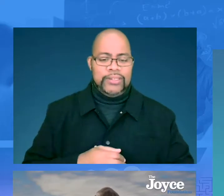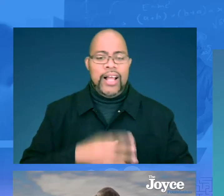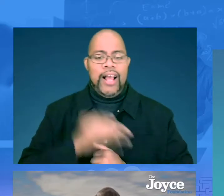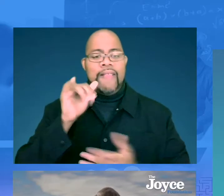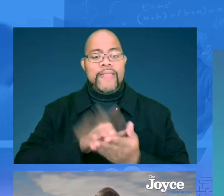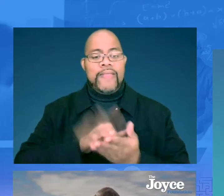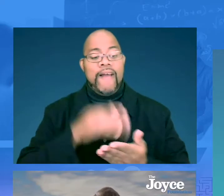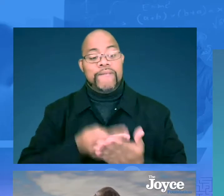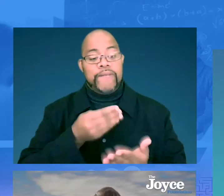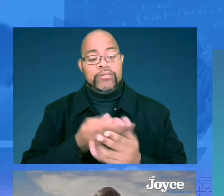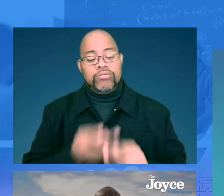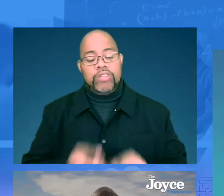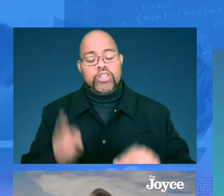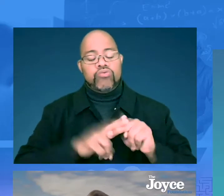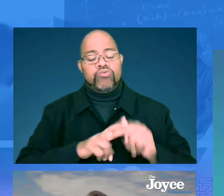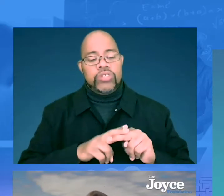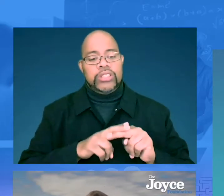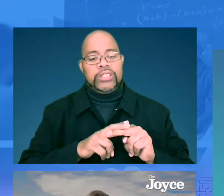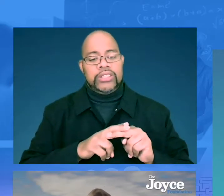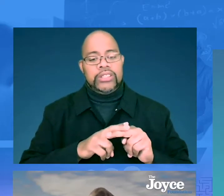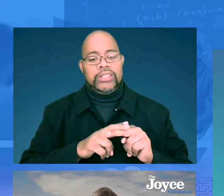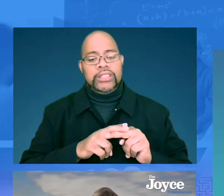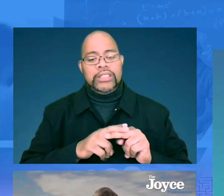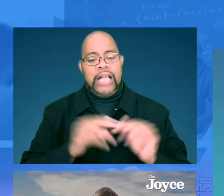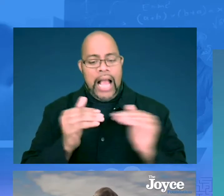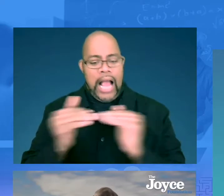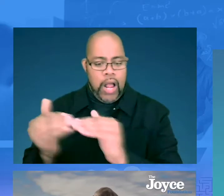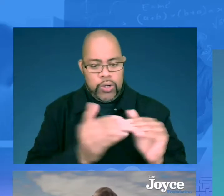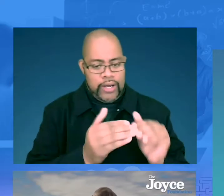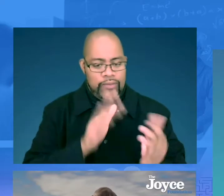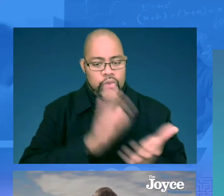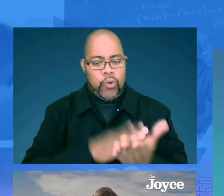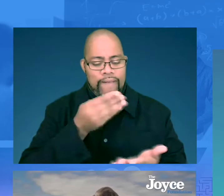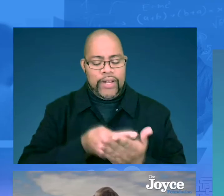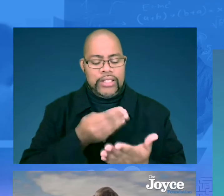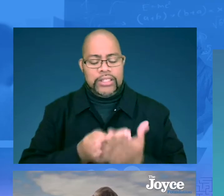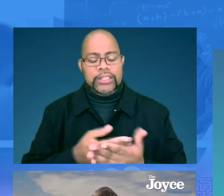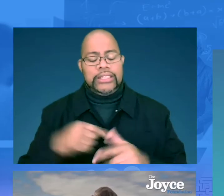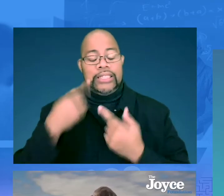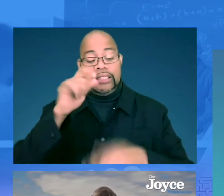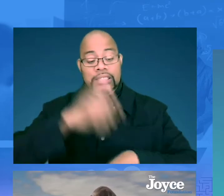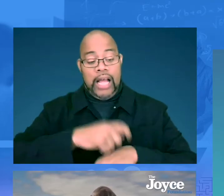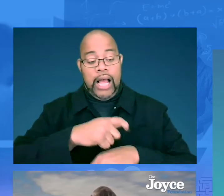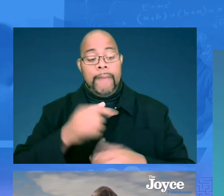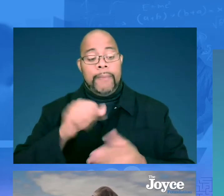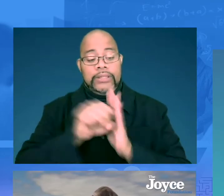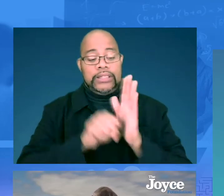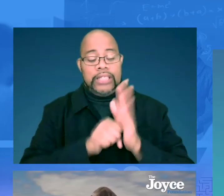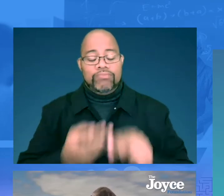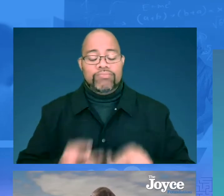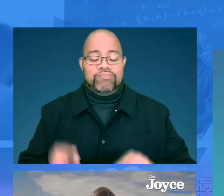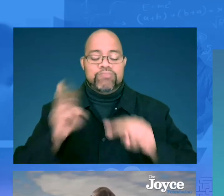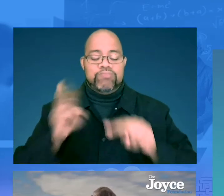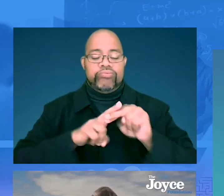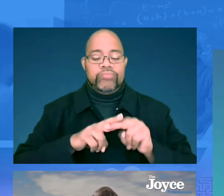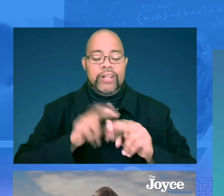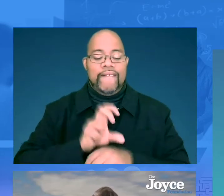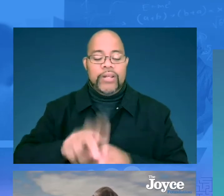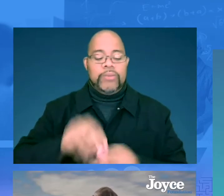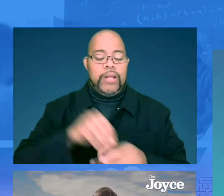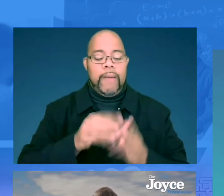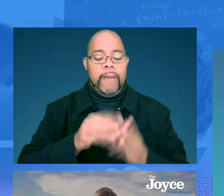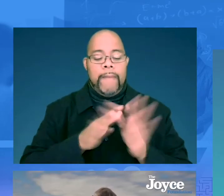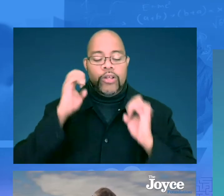and that funding increased the adequacy and equity of school funding. And since that time, the state has increased its